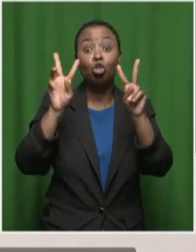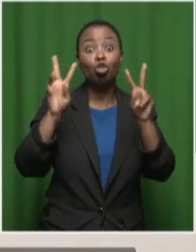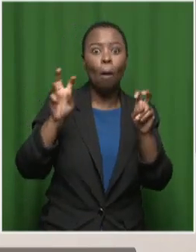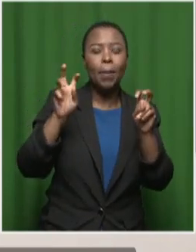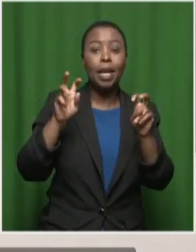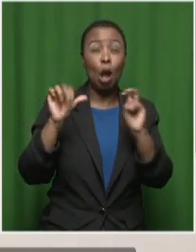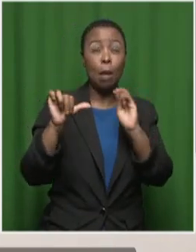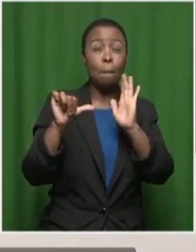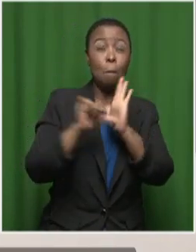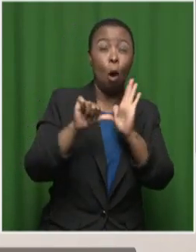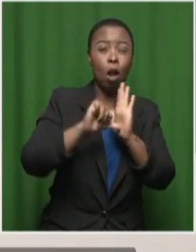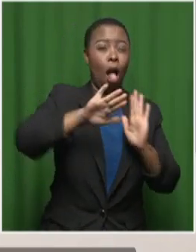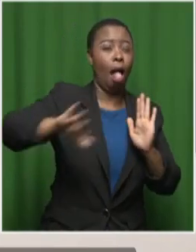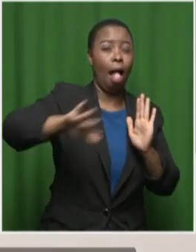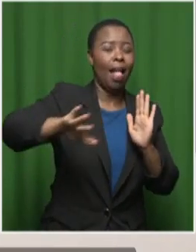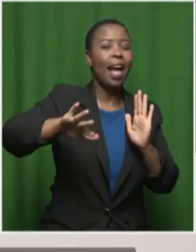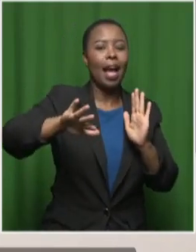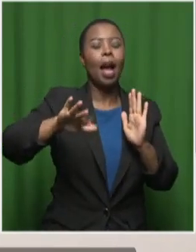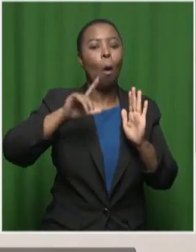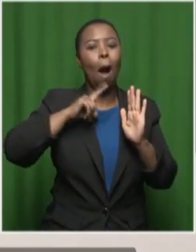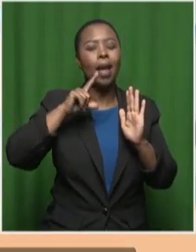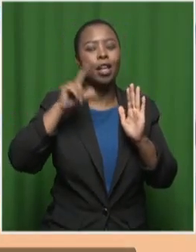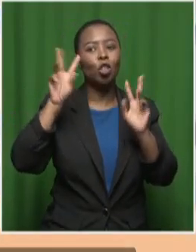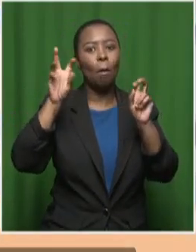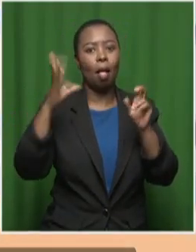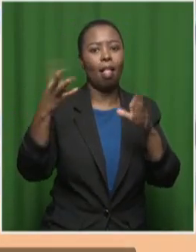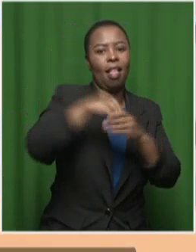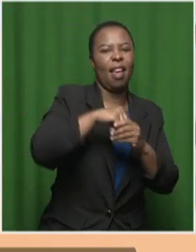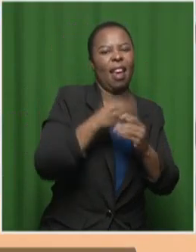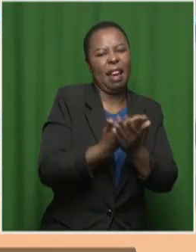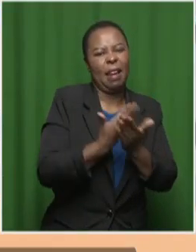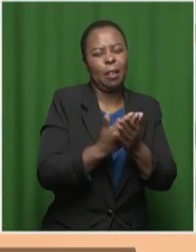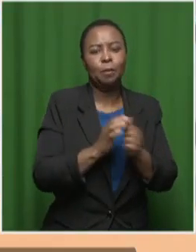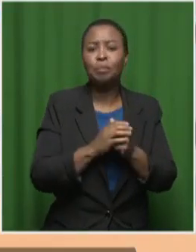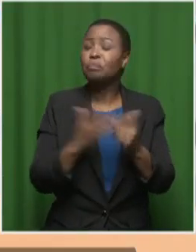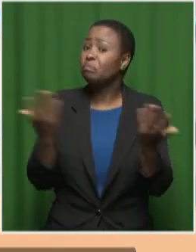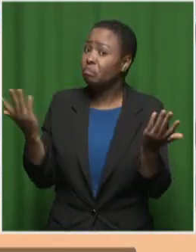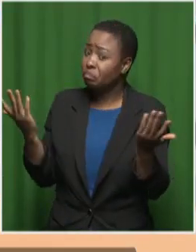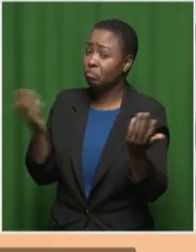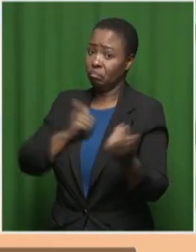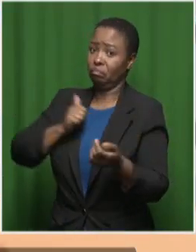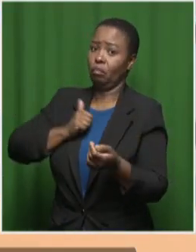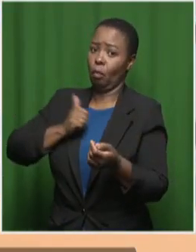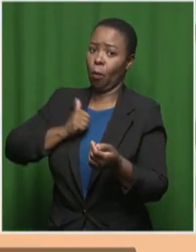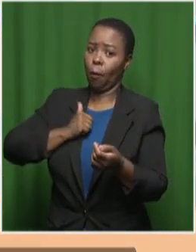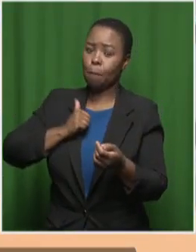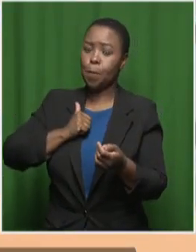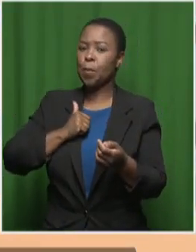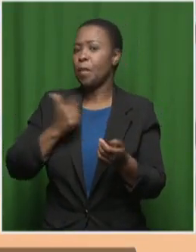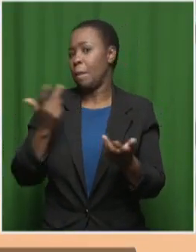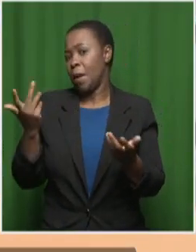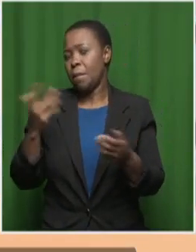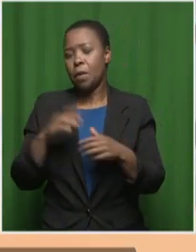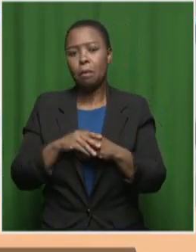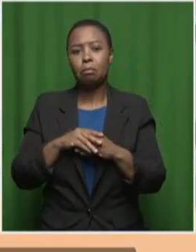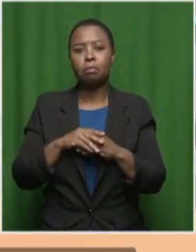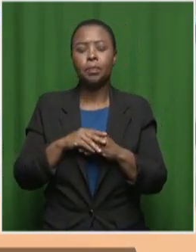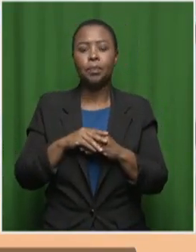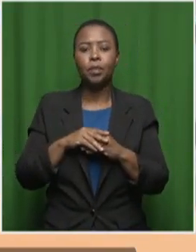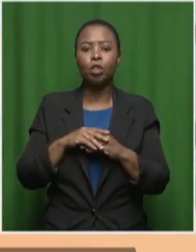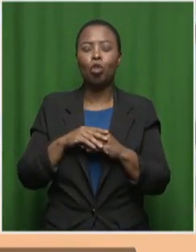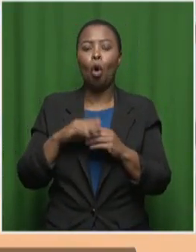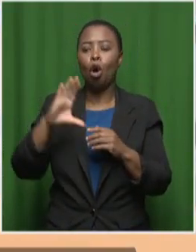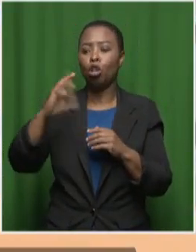critical. To what you're supposed to be writing about. OK, granted, convenience may be the cornerstone or a pro for